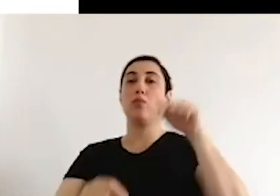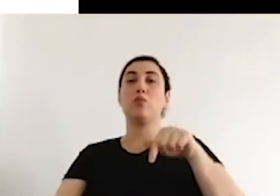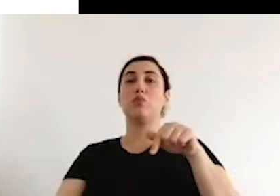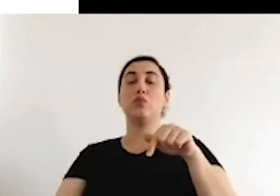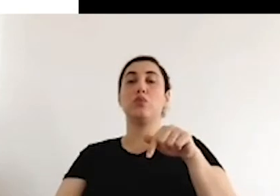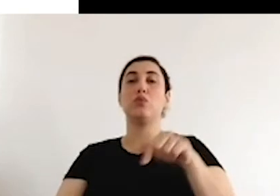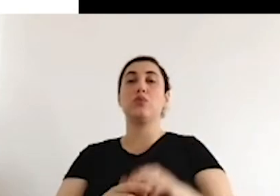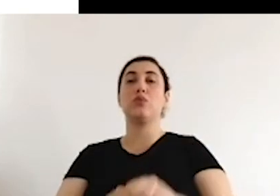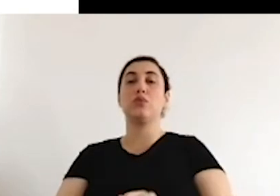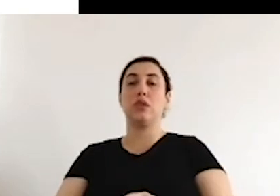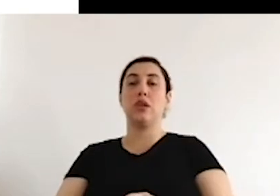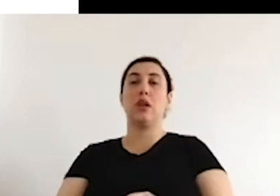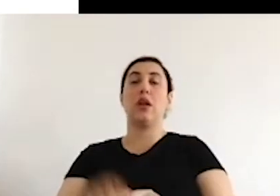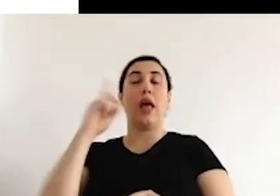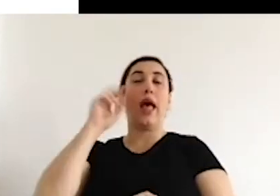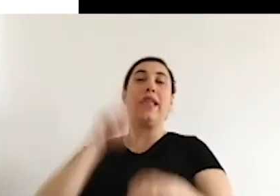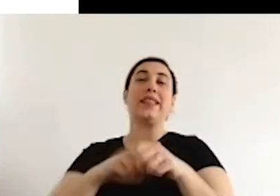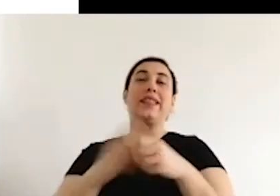elections in the US.